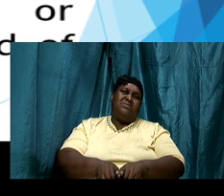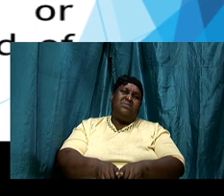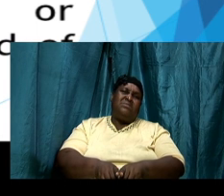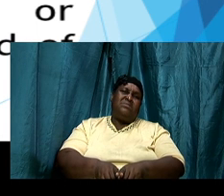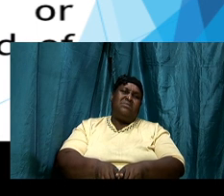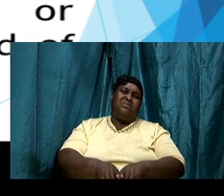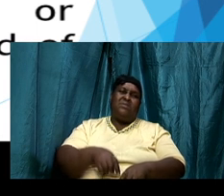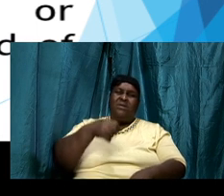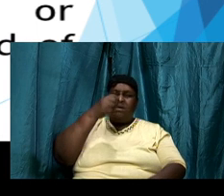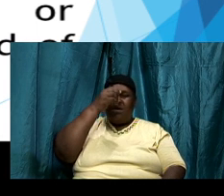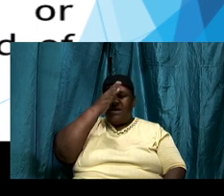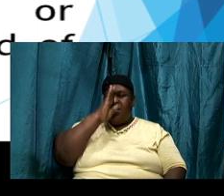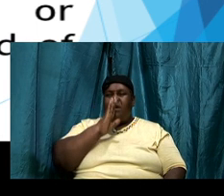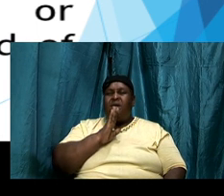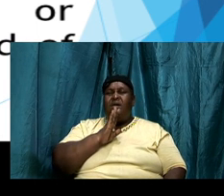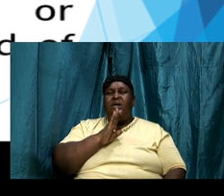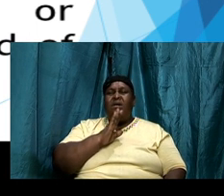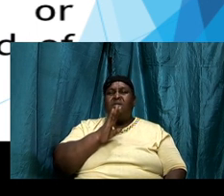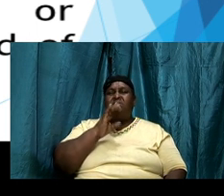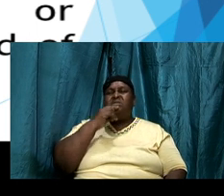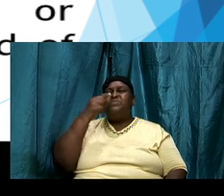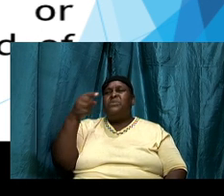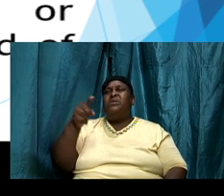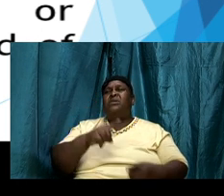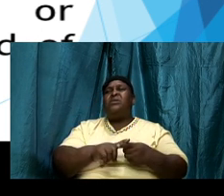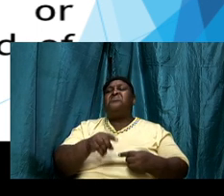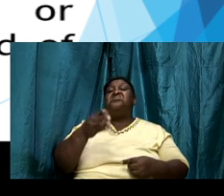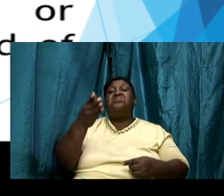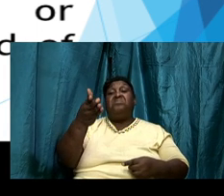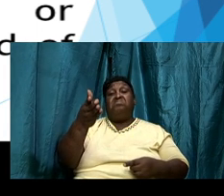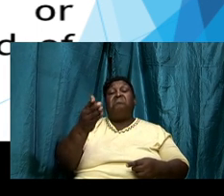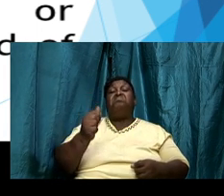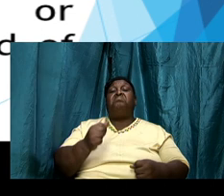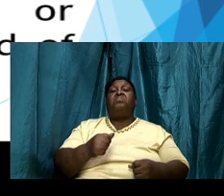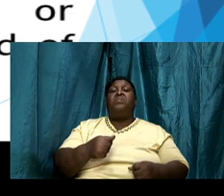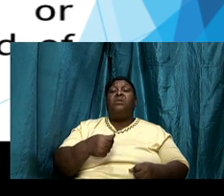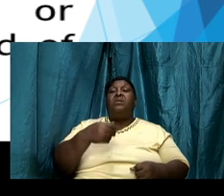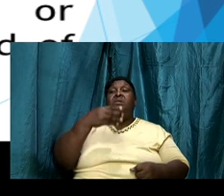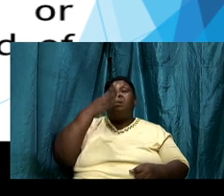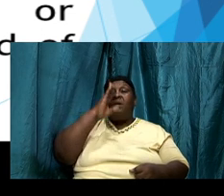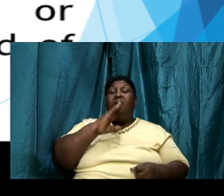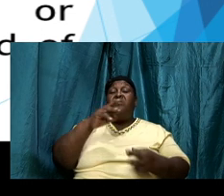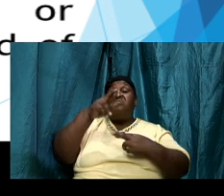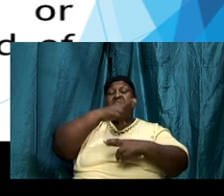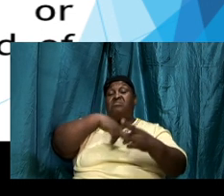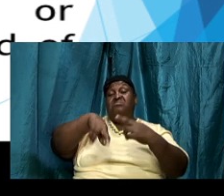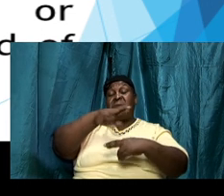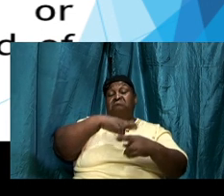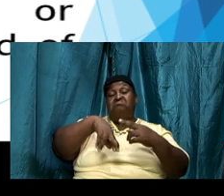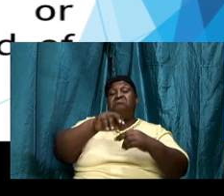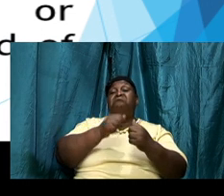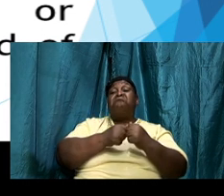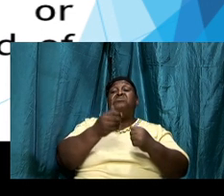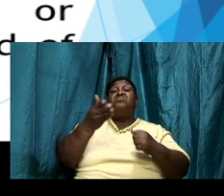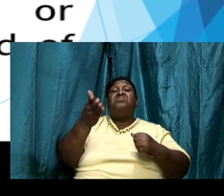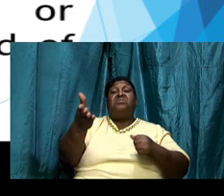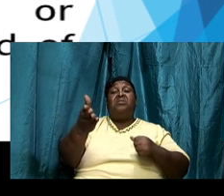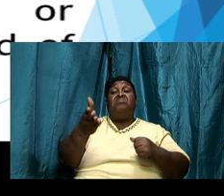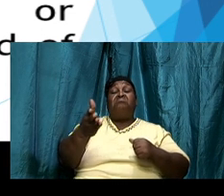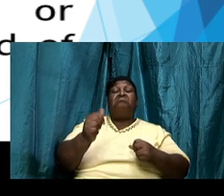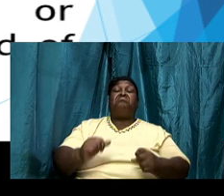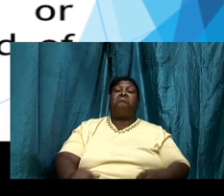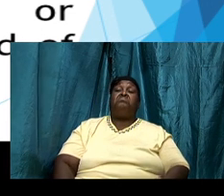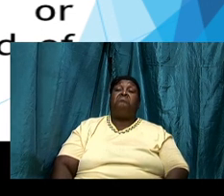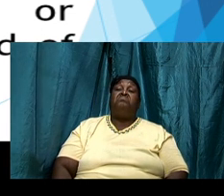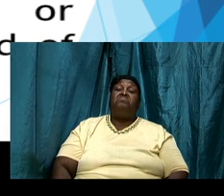God talking with them God having relationship with them one way or the other